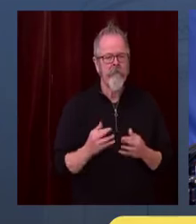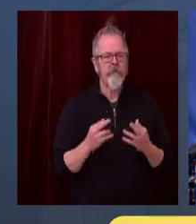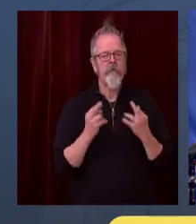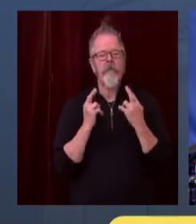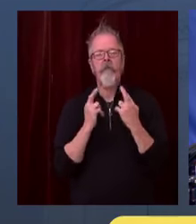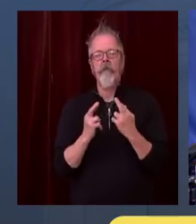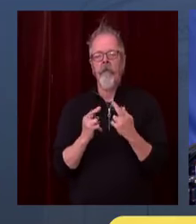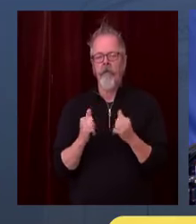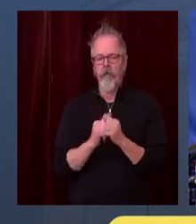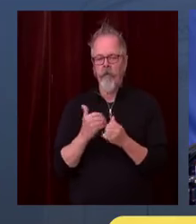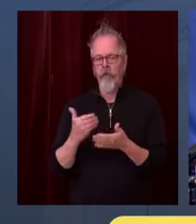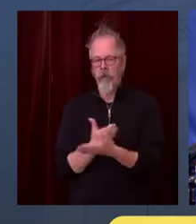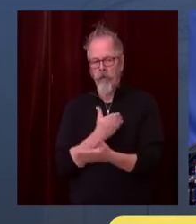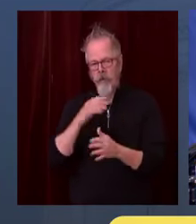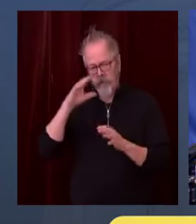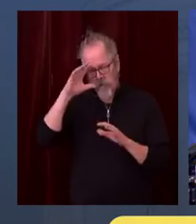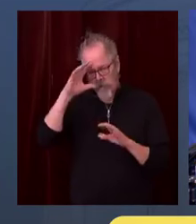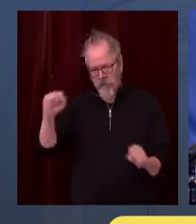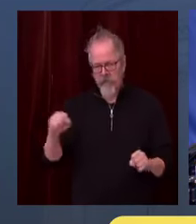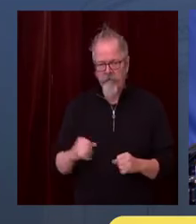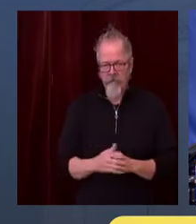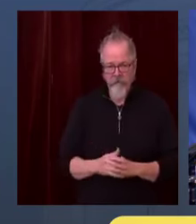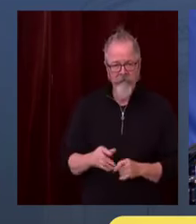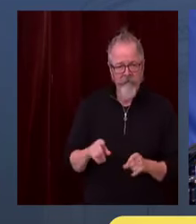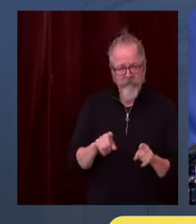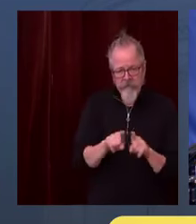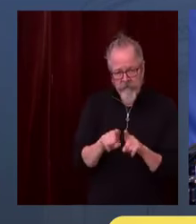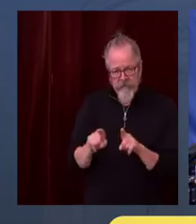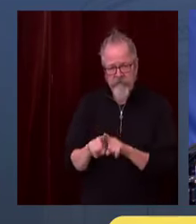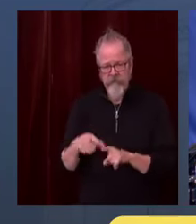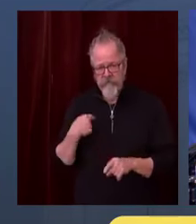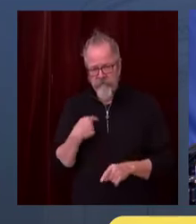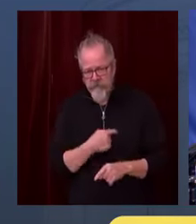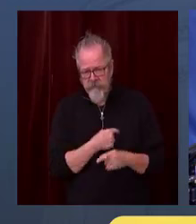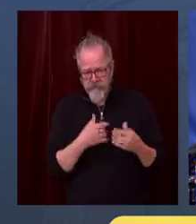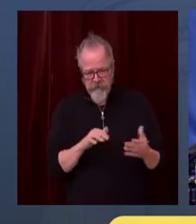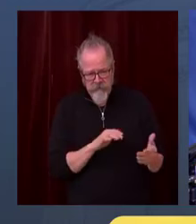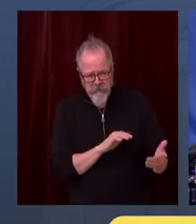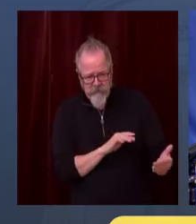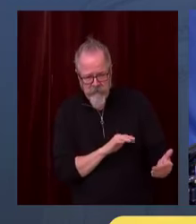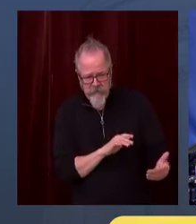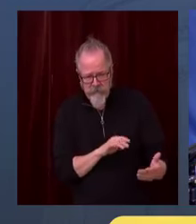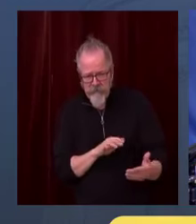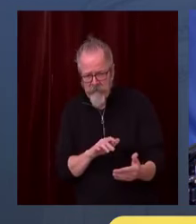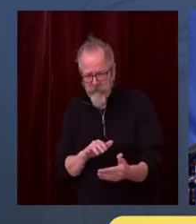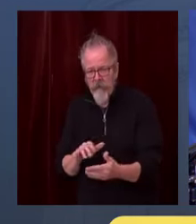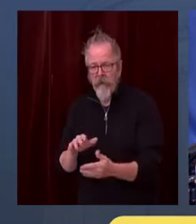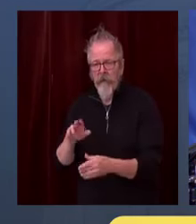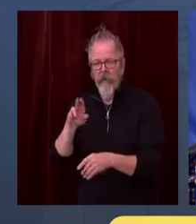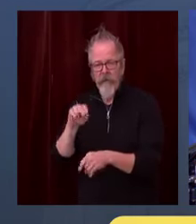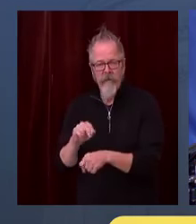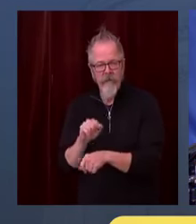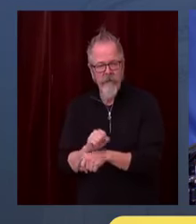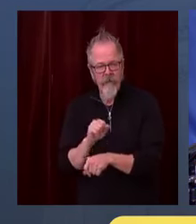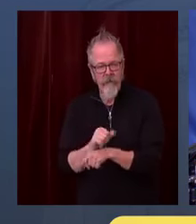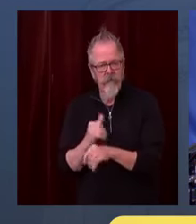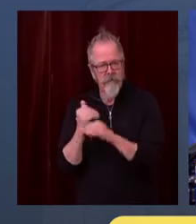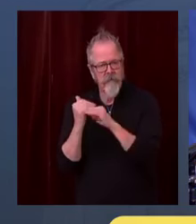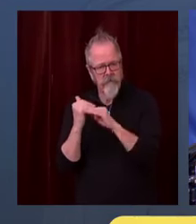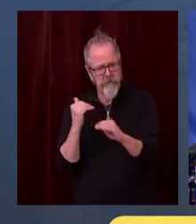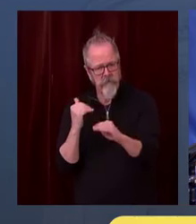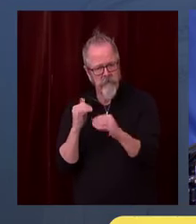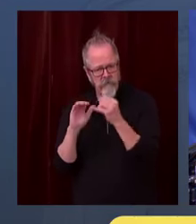through other than in addition to the unemployment compensation system that will be there and, as I've said, is stable for employees.